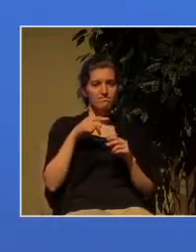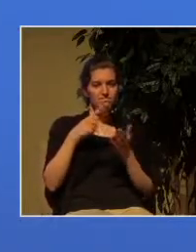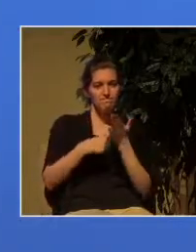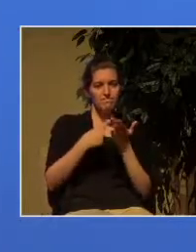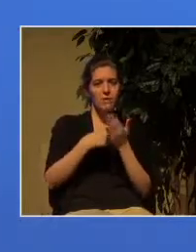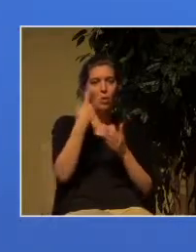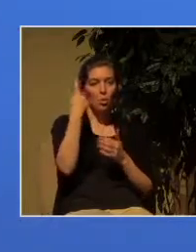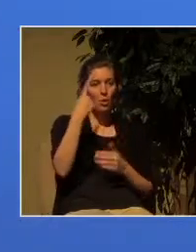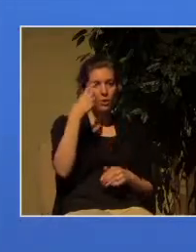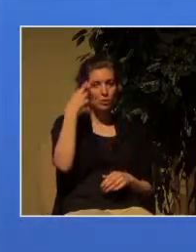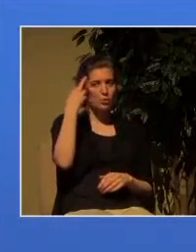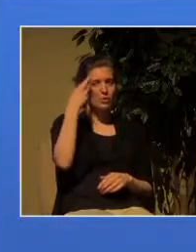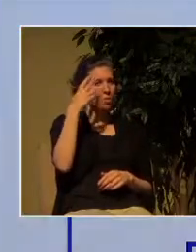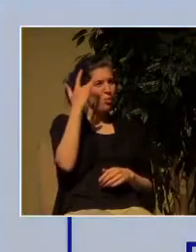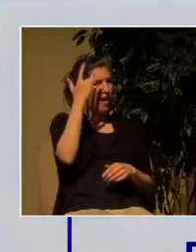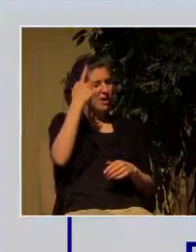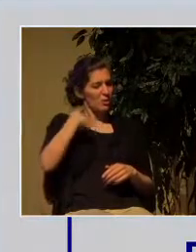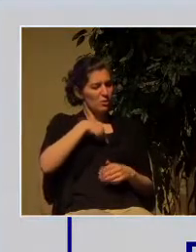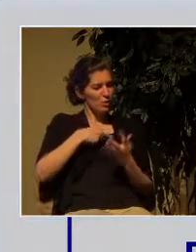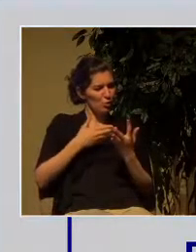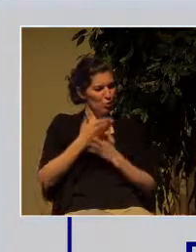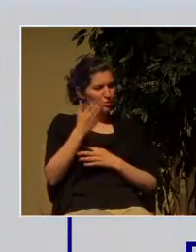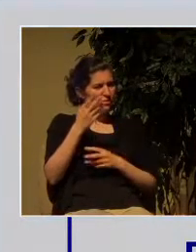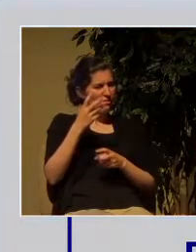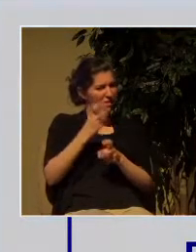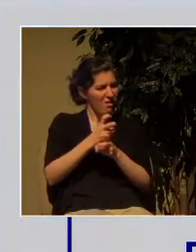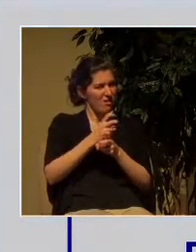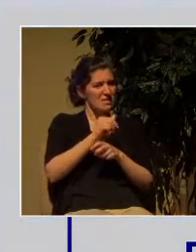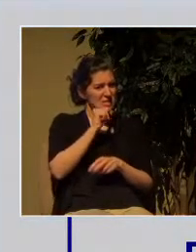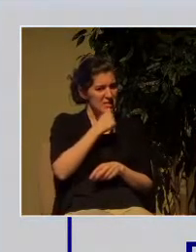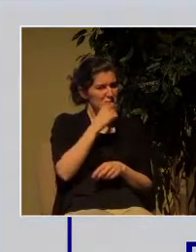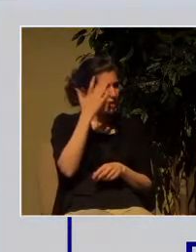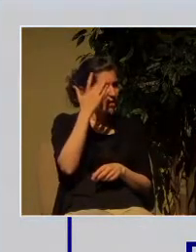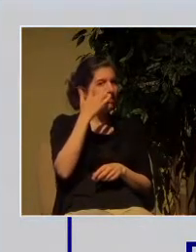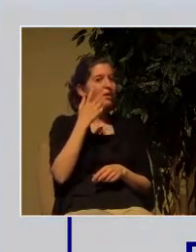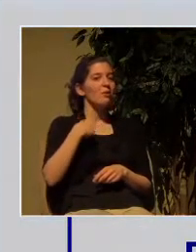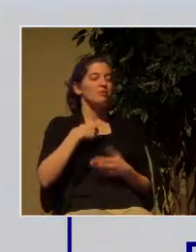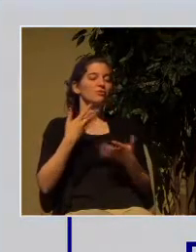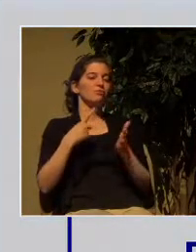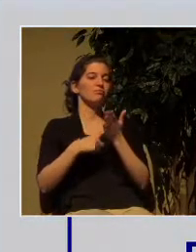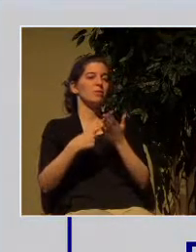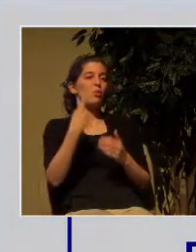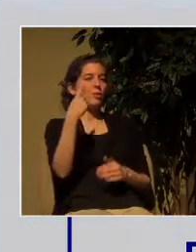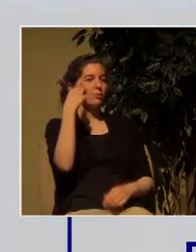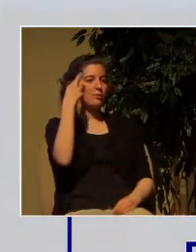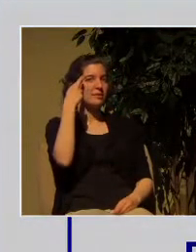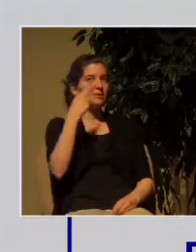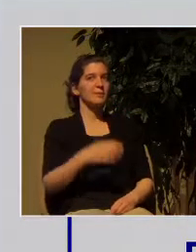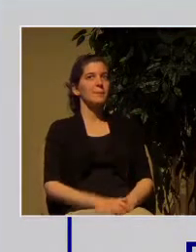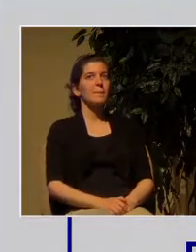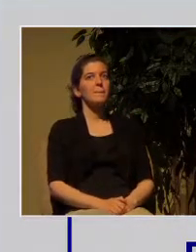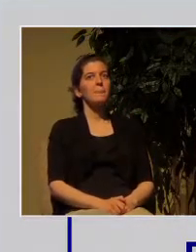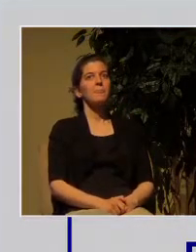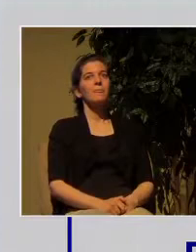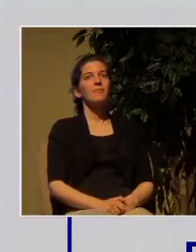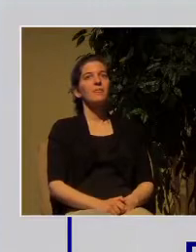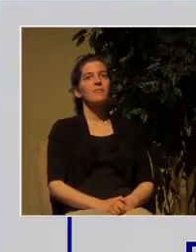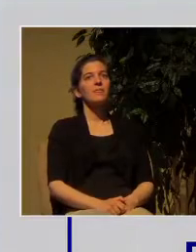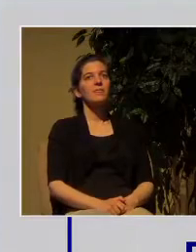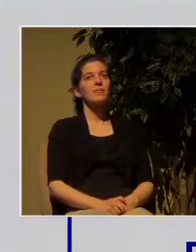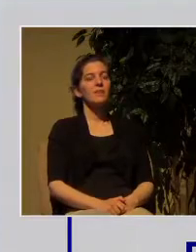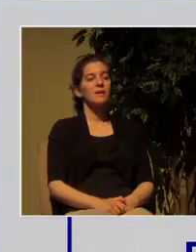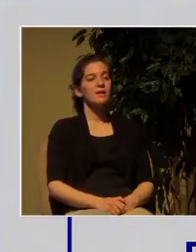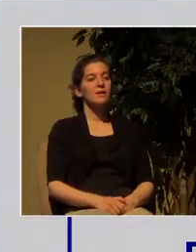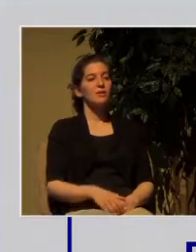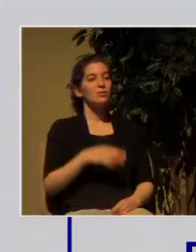enter the kingdom of God the first reason is because the gate is narrow